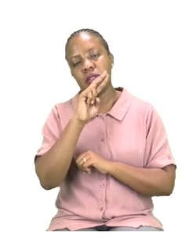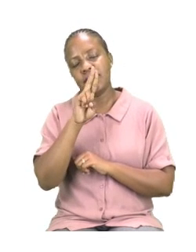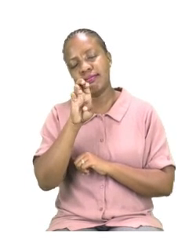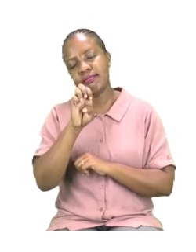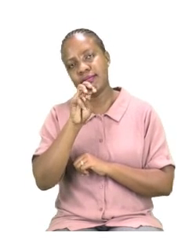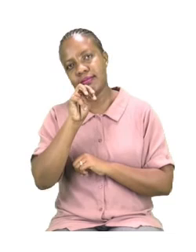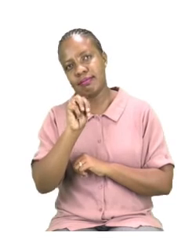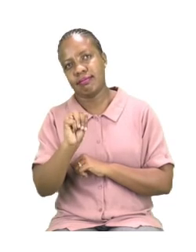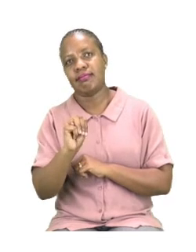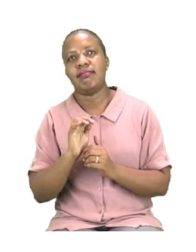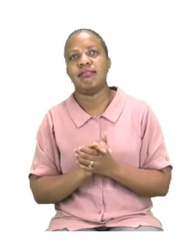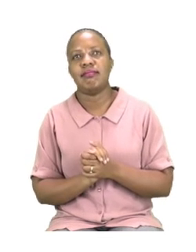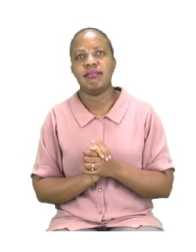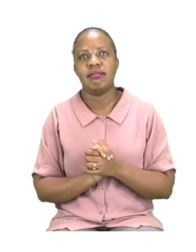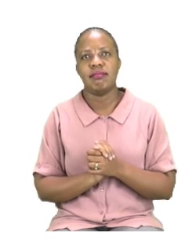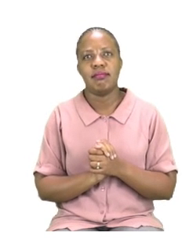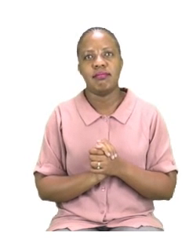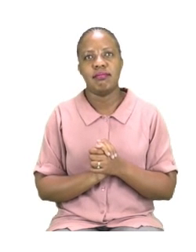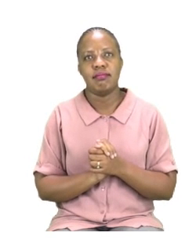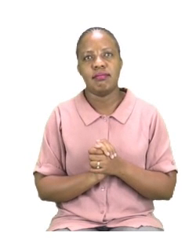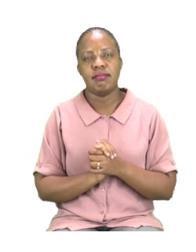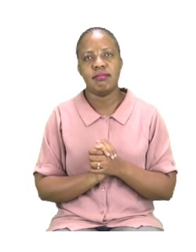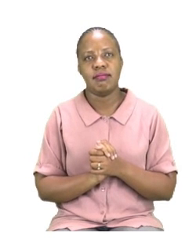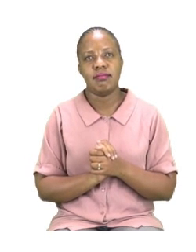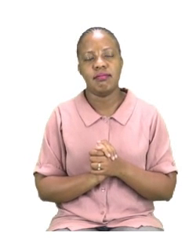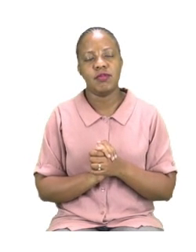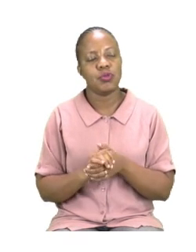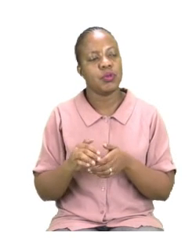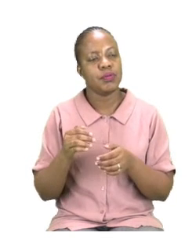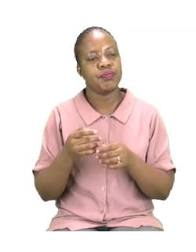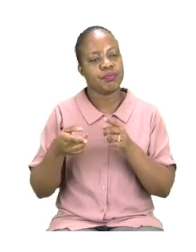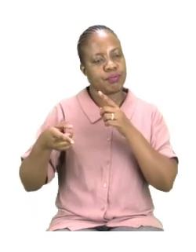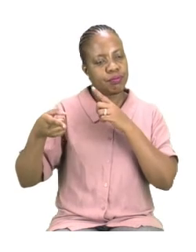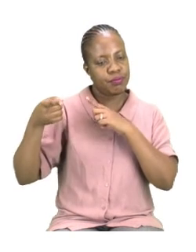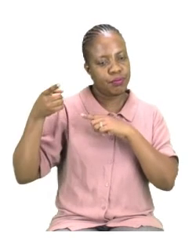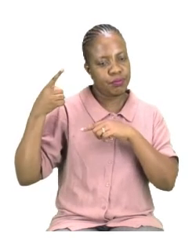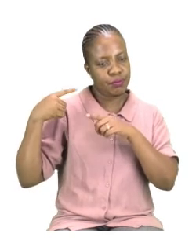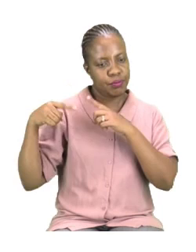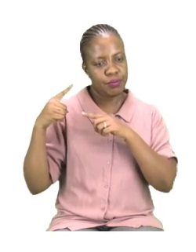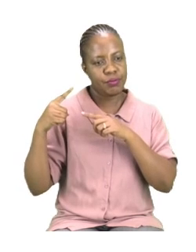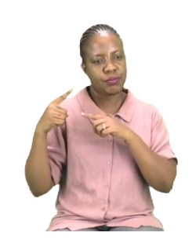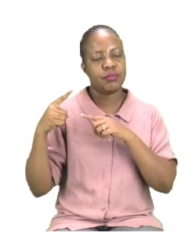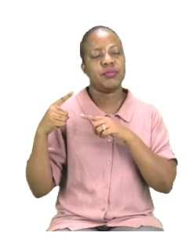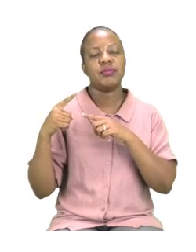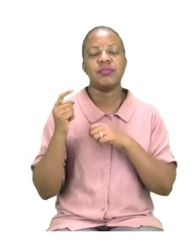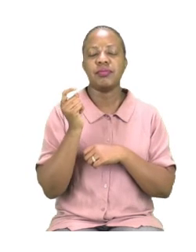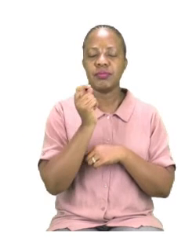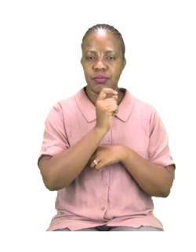now you need to rewrite the sentence using the correct word.